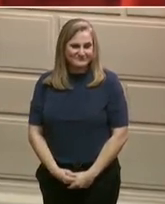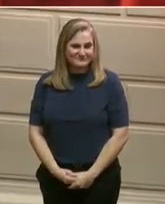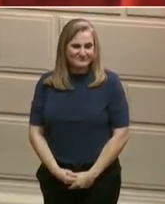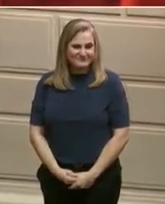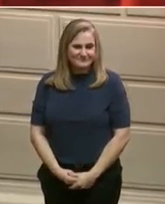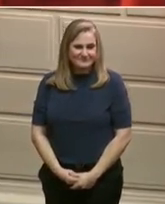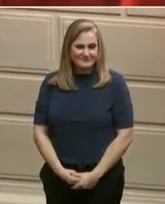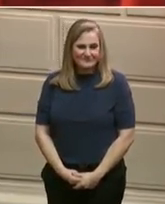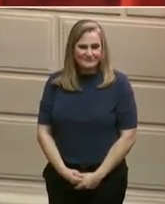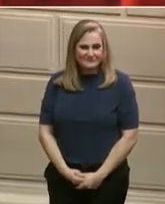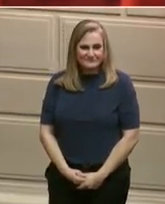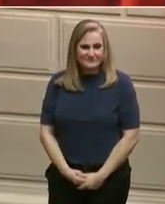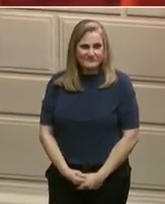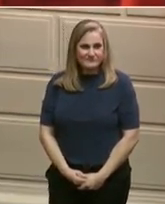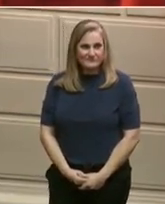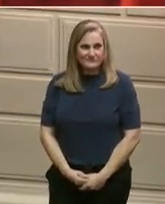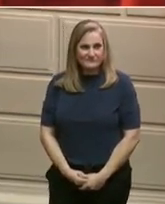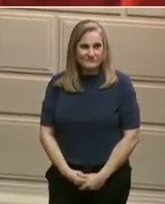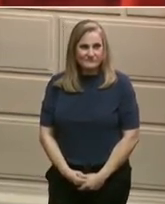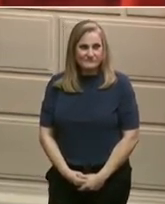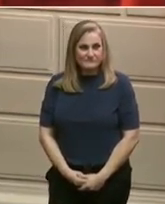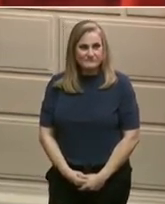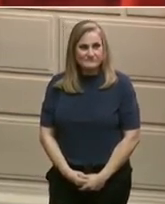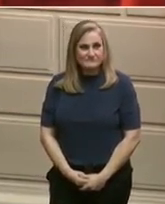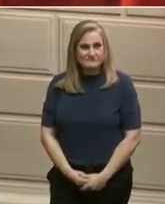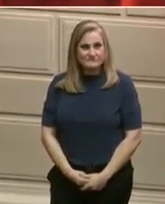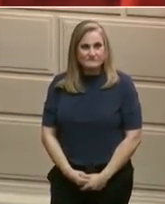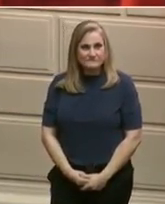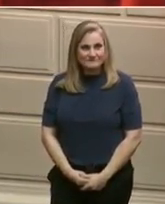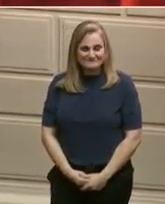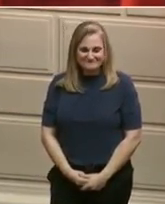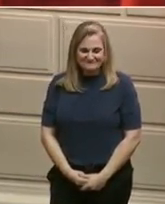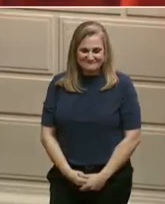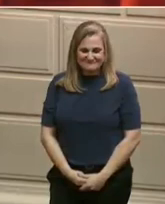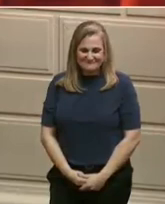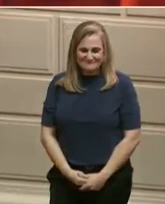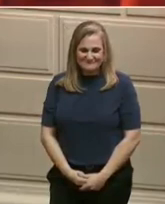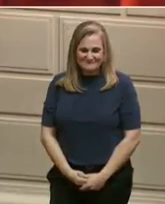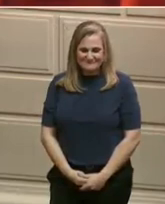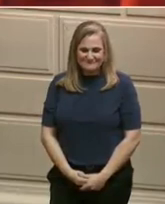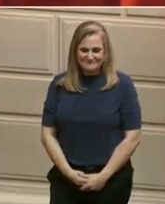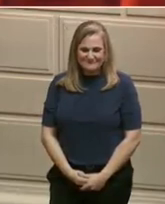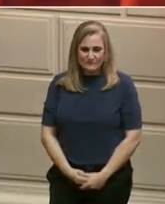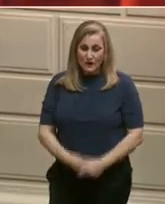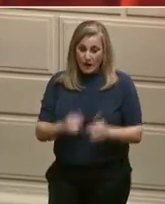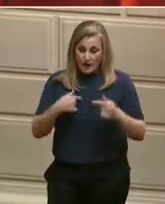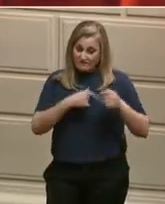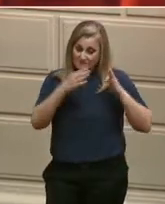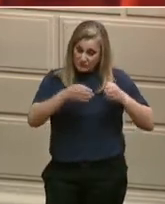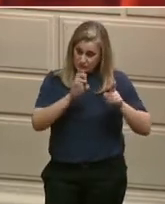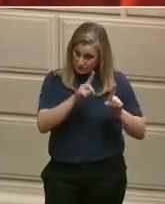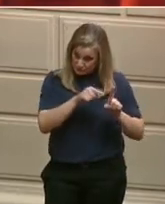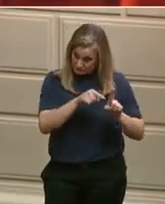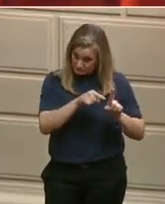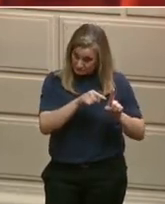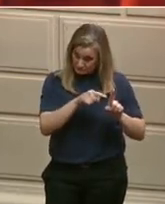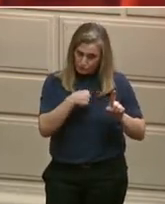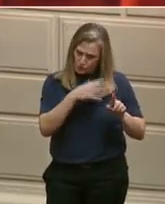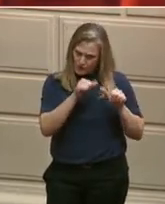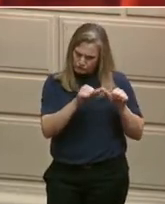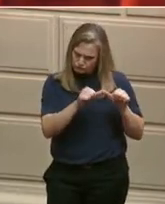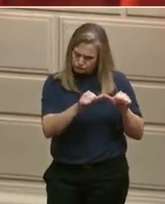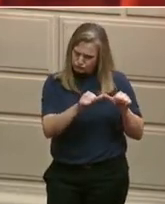When it comes... When it comes to education, we are moving ahead as one team with